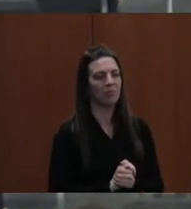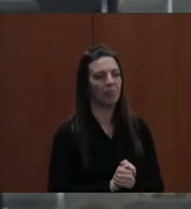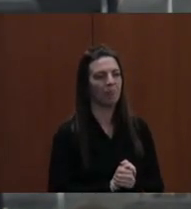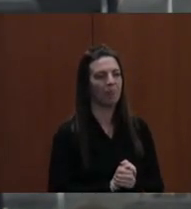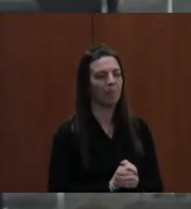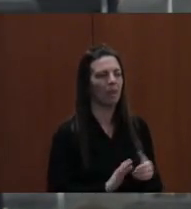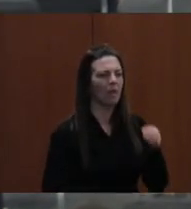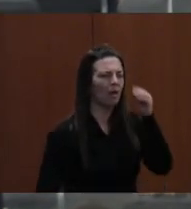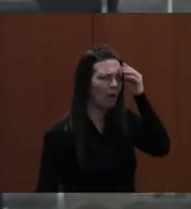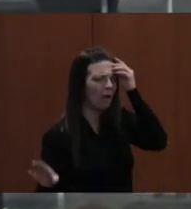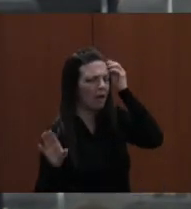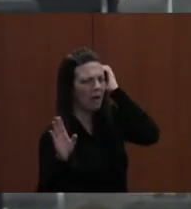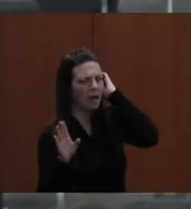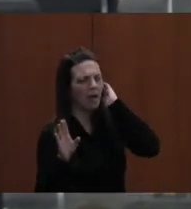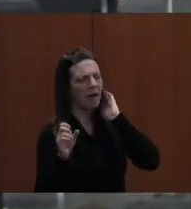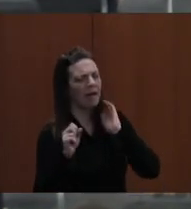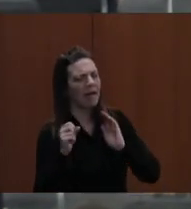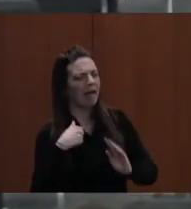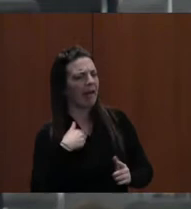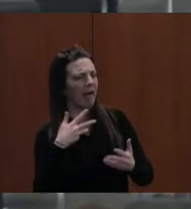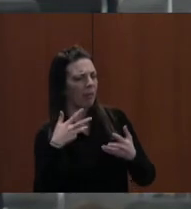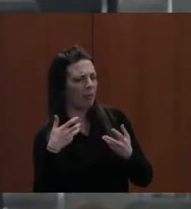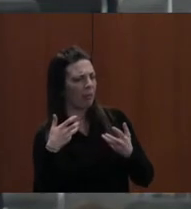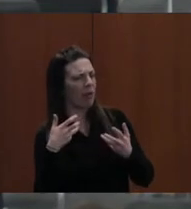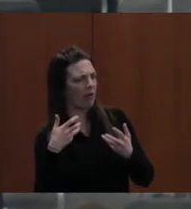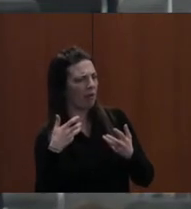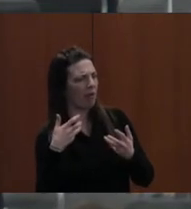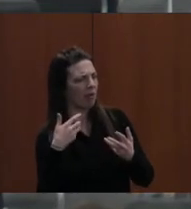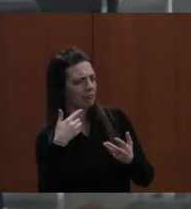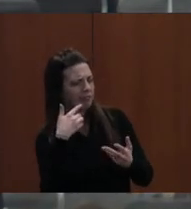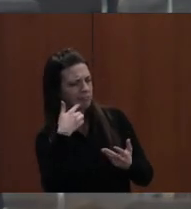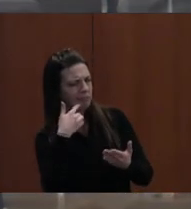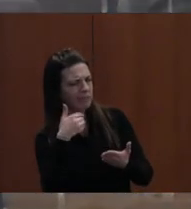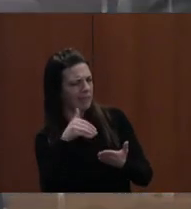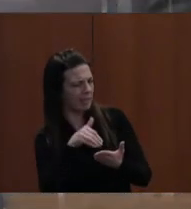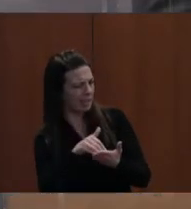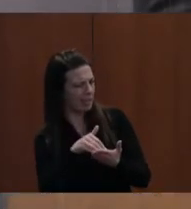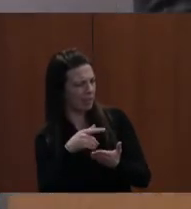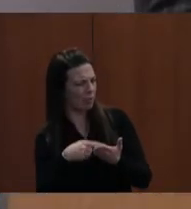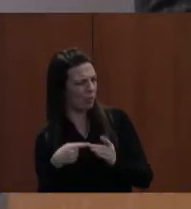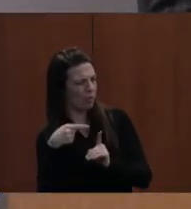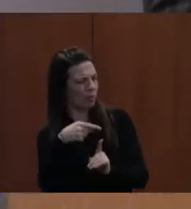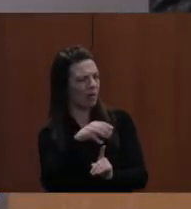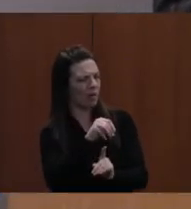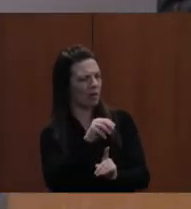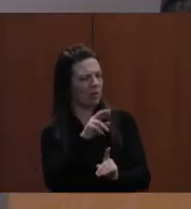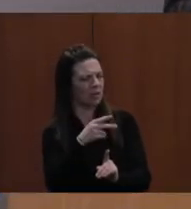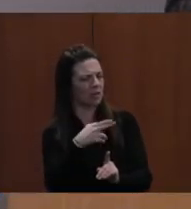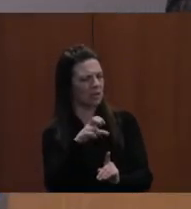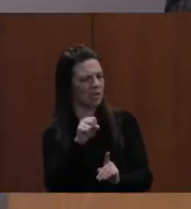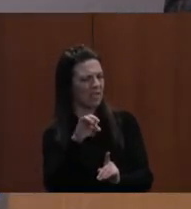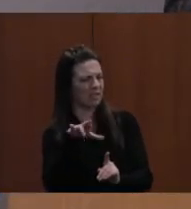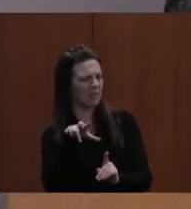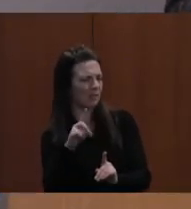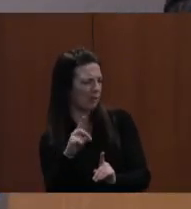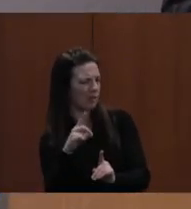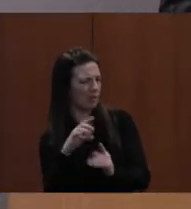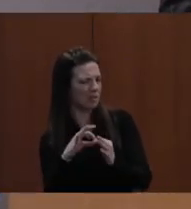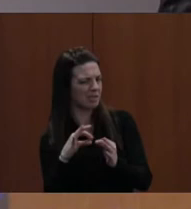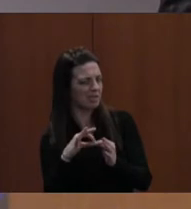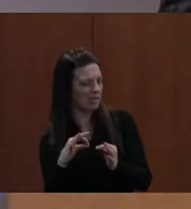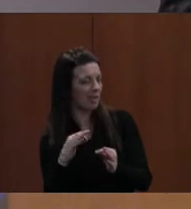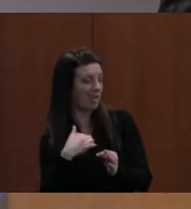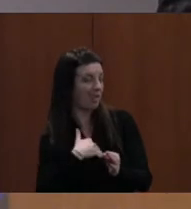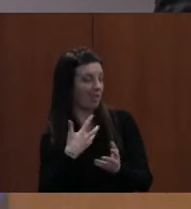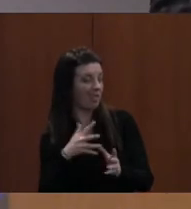Yeah, I just kind of want to reiterate what Mr. Guestford said. I have said it before that I personally